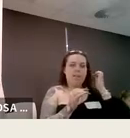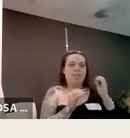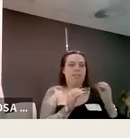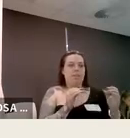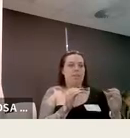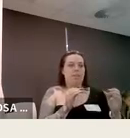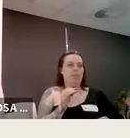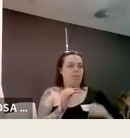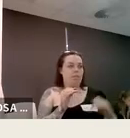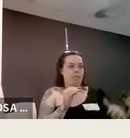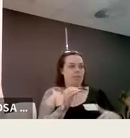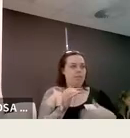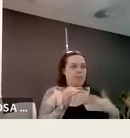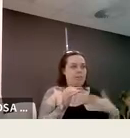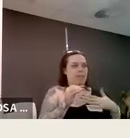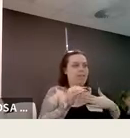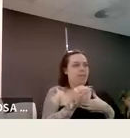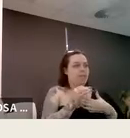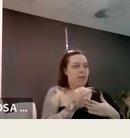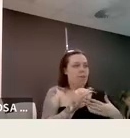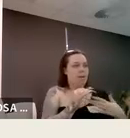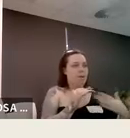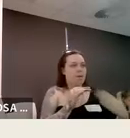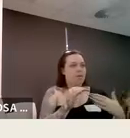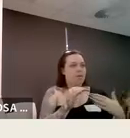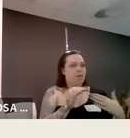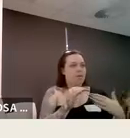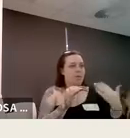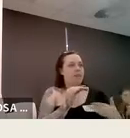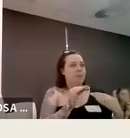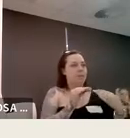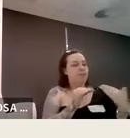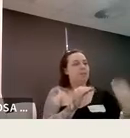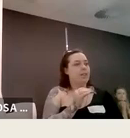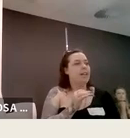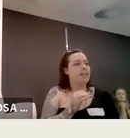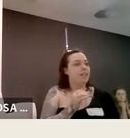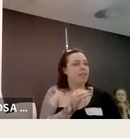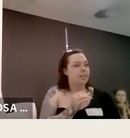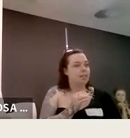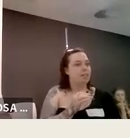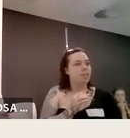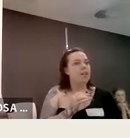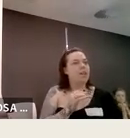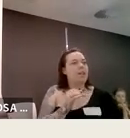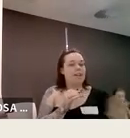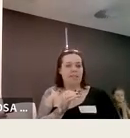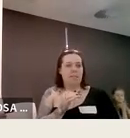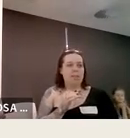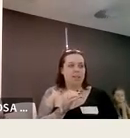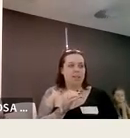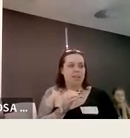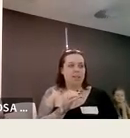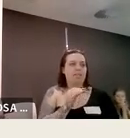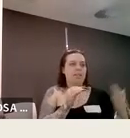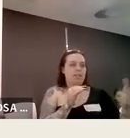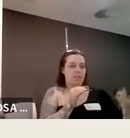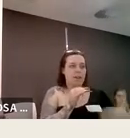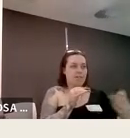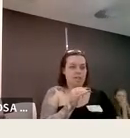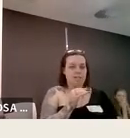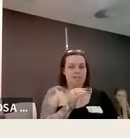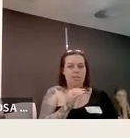for that so you know as student rep i would be responsible for helping to relay things to accessibility